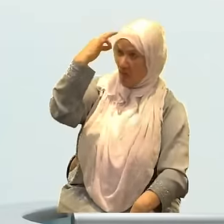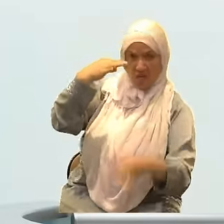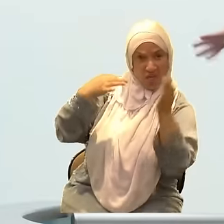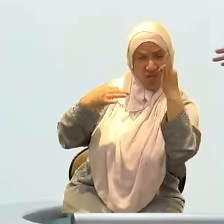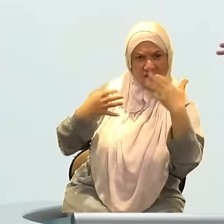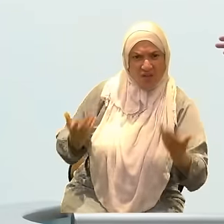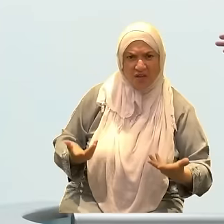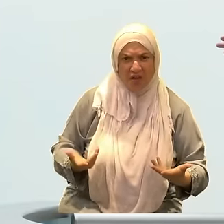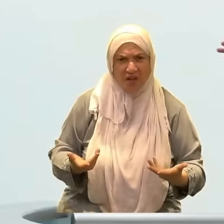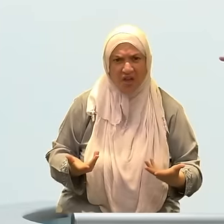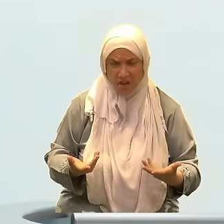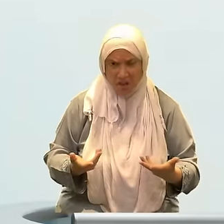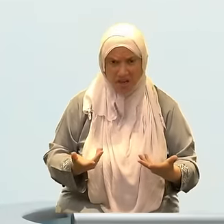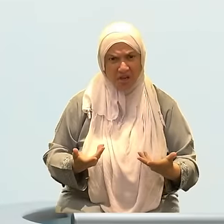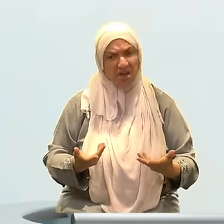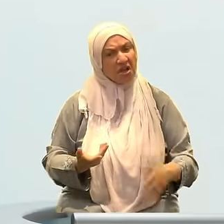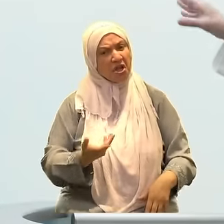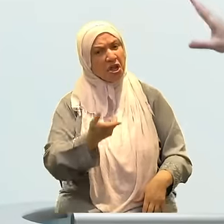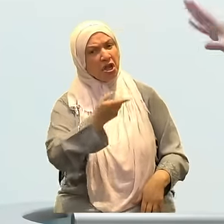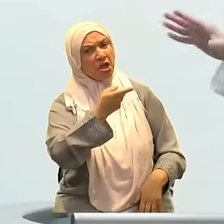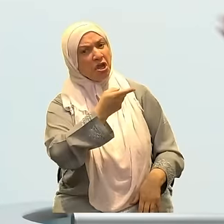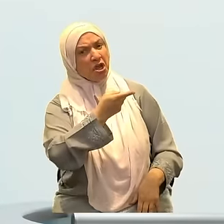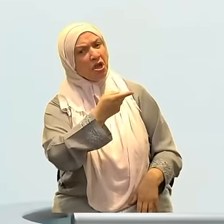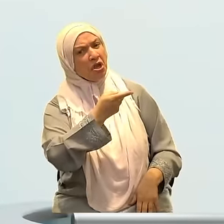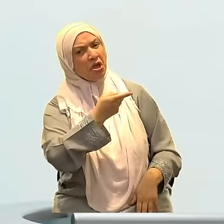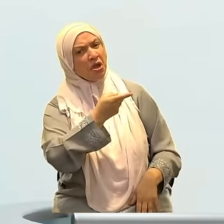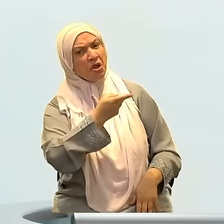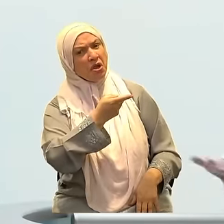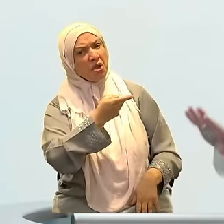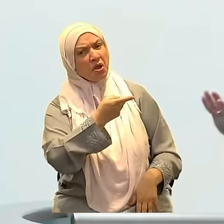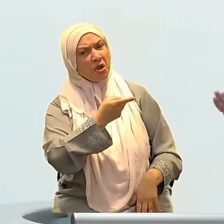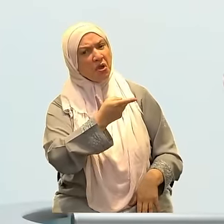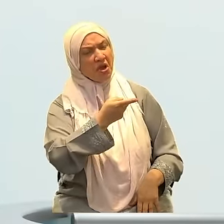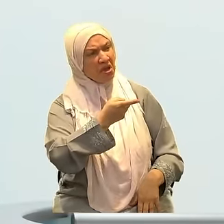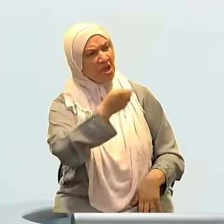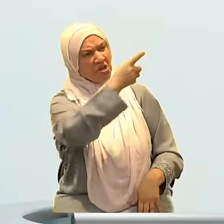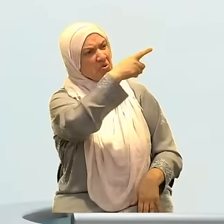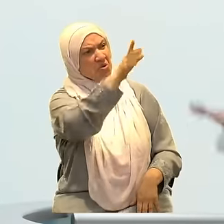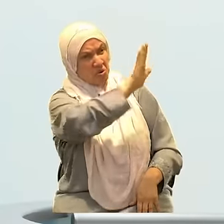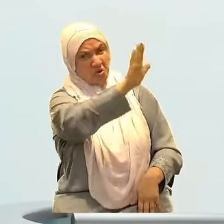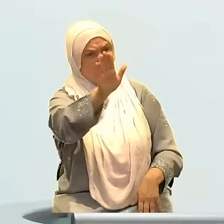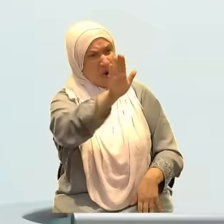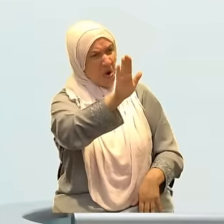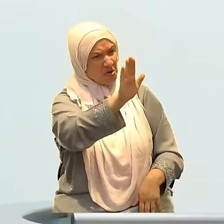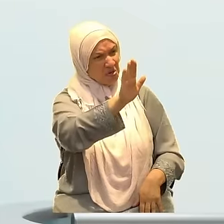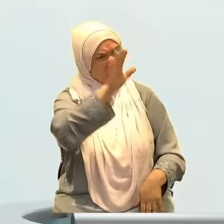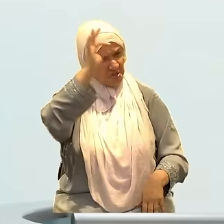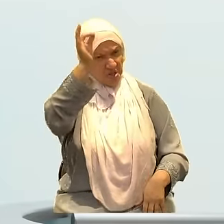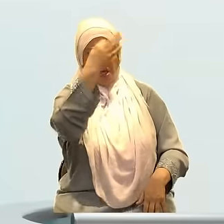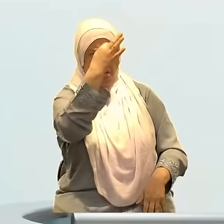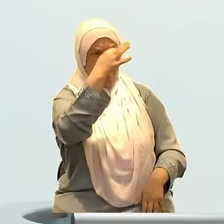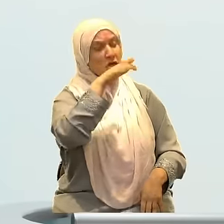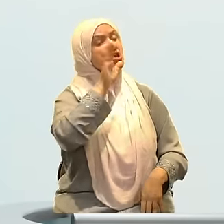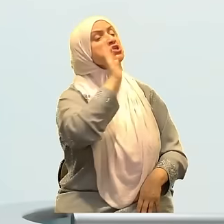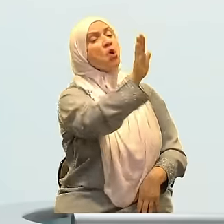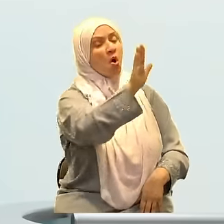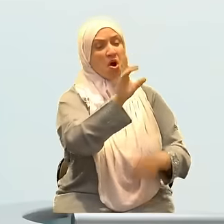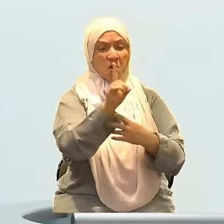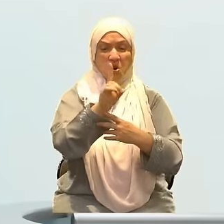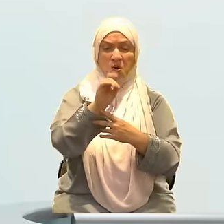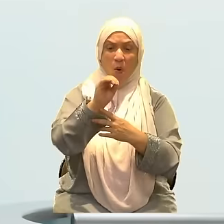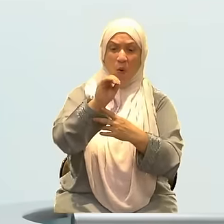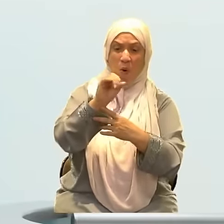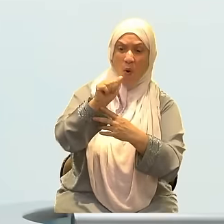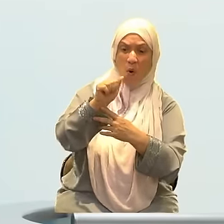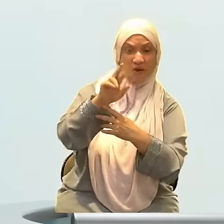elites and the nobles, that concerns the pilgrimage and some of the structure of Meccan society. But